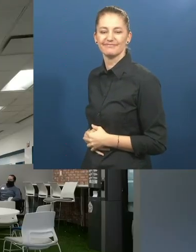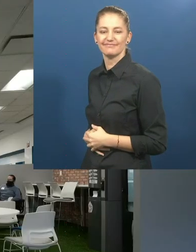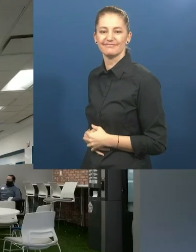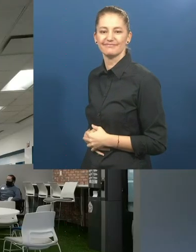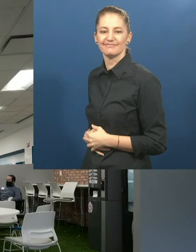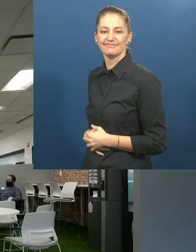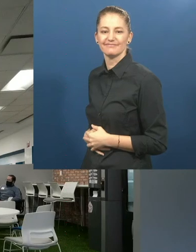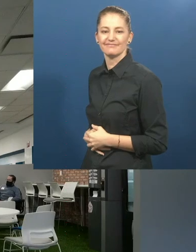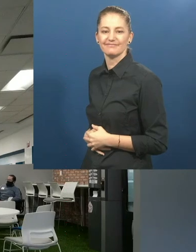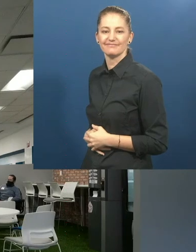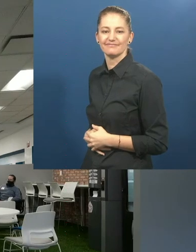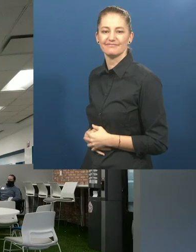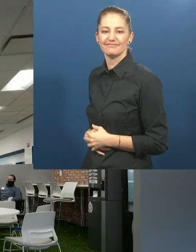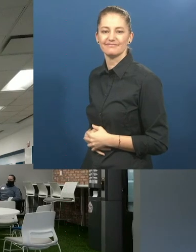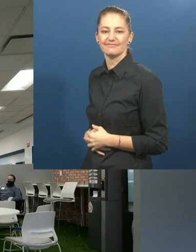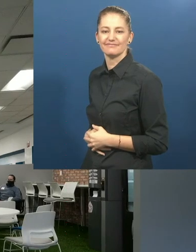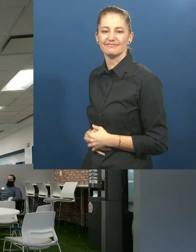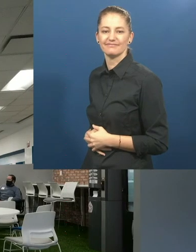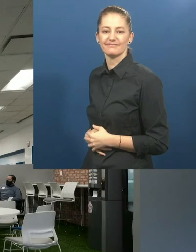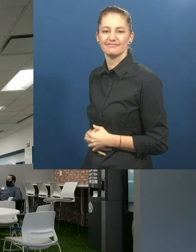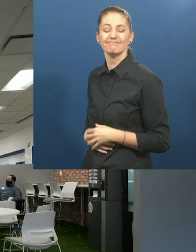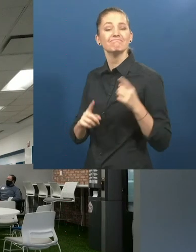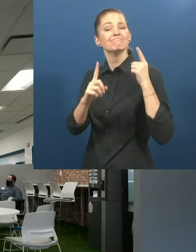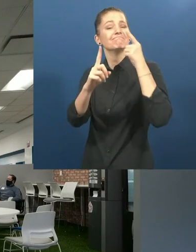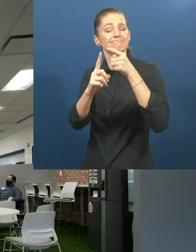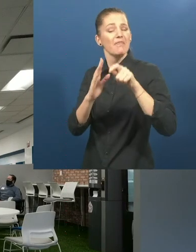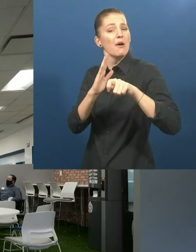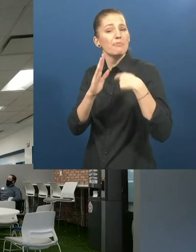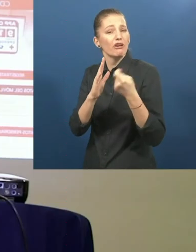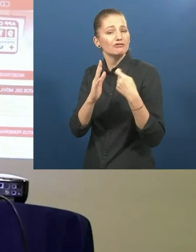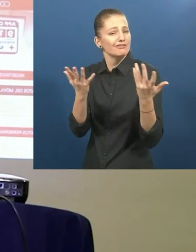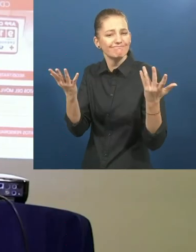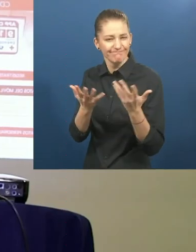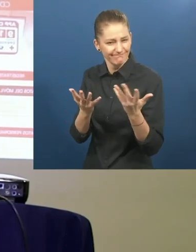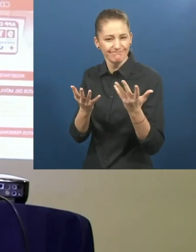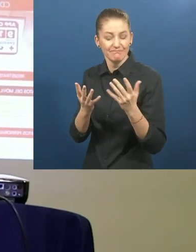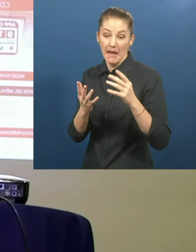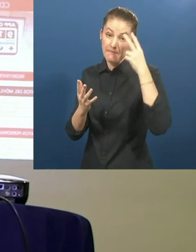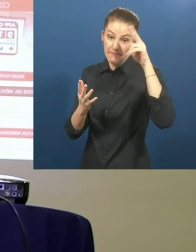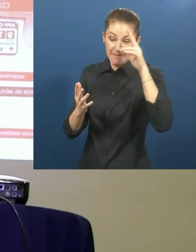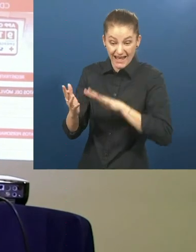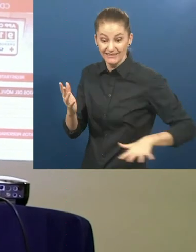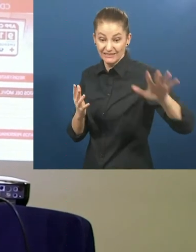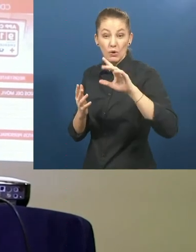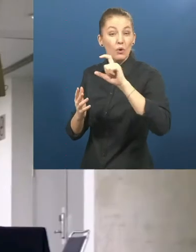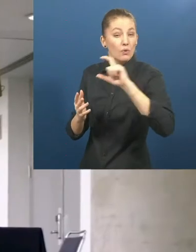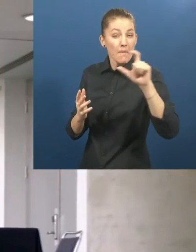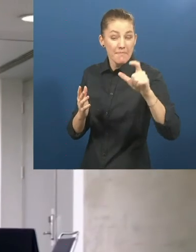El objetivo de Entrale es que todas las empresas de México se vuelvan incluidas. Por lo que tenemos que hacer mucho.